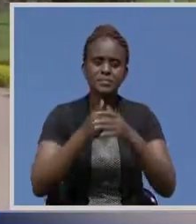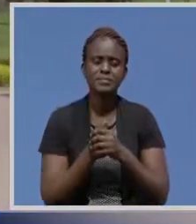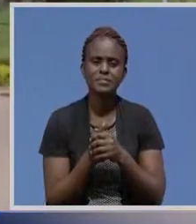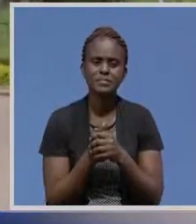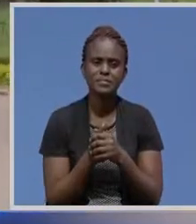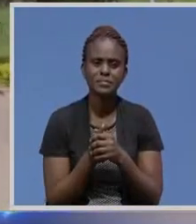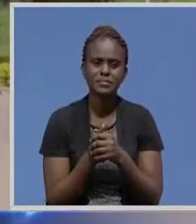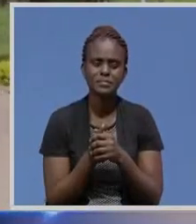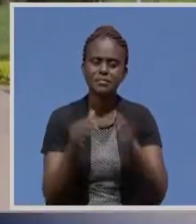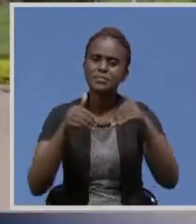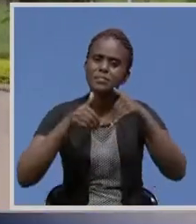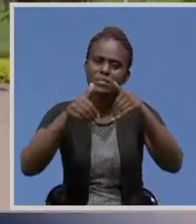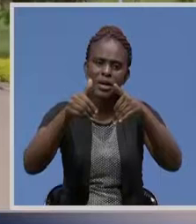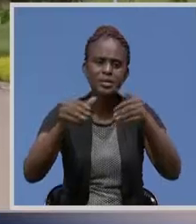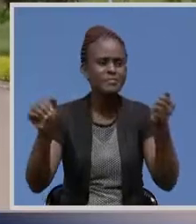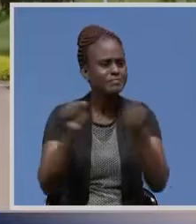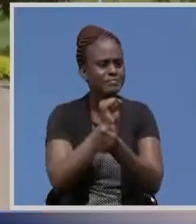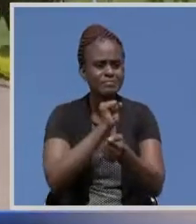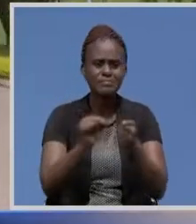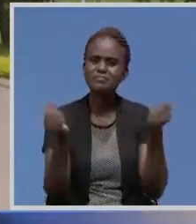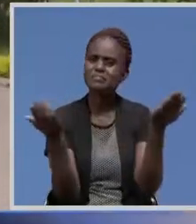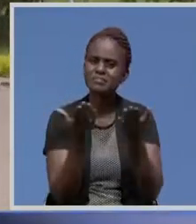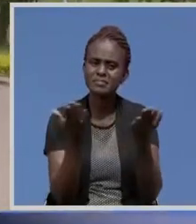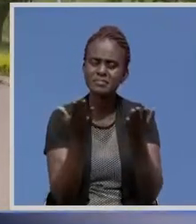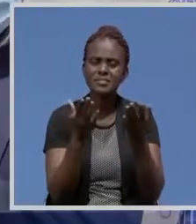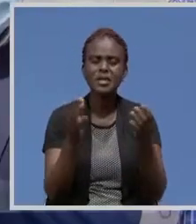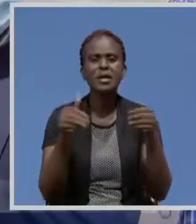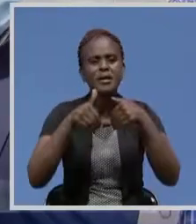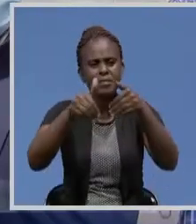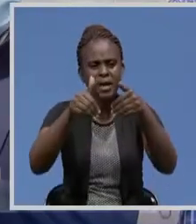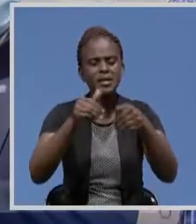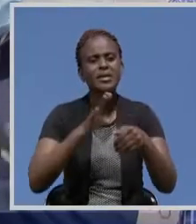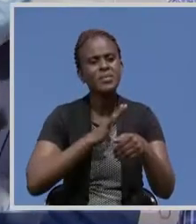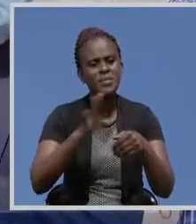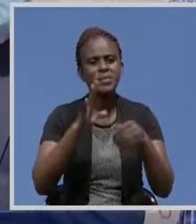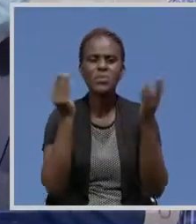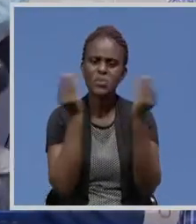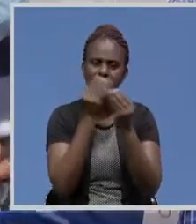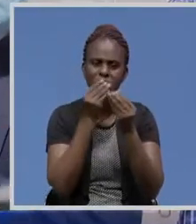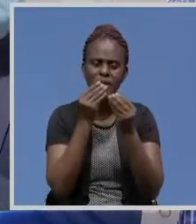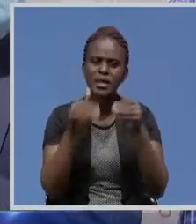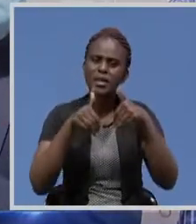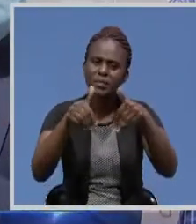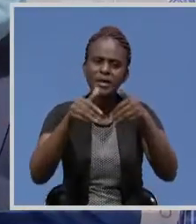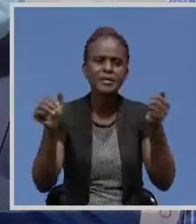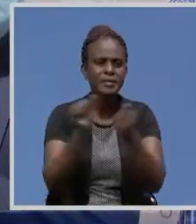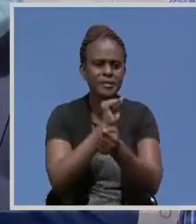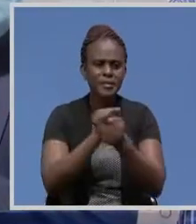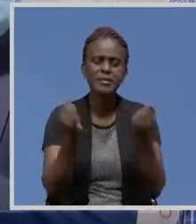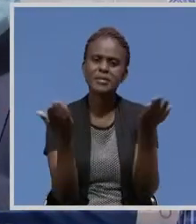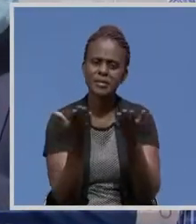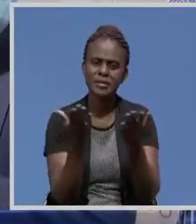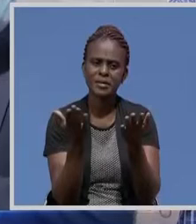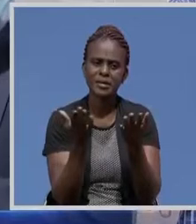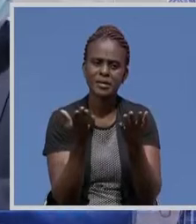Apparently the bus had not been damaged. The bus was not damaged. But then